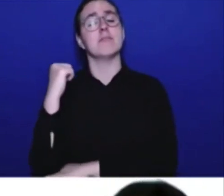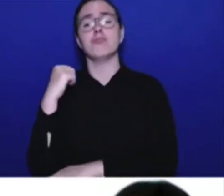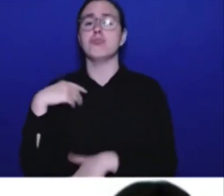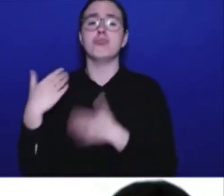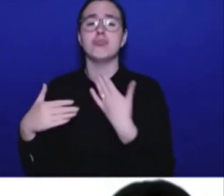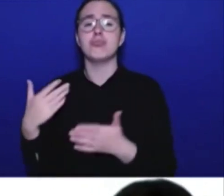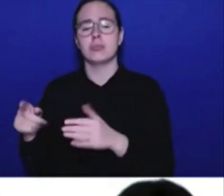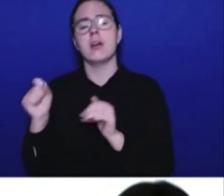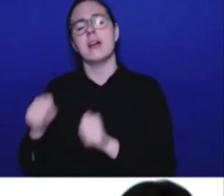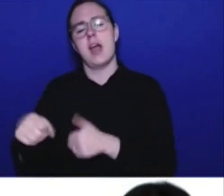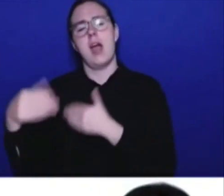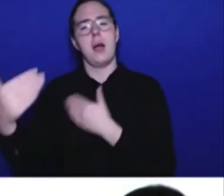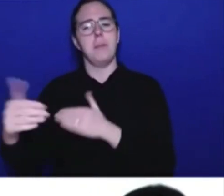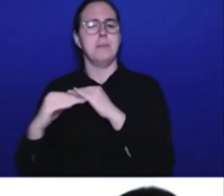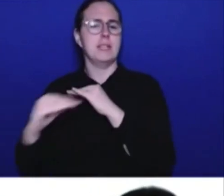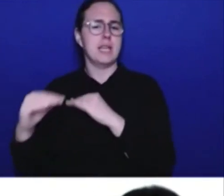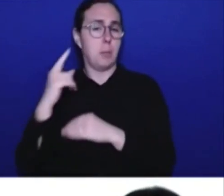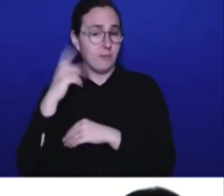have a follow-up?